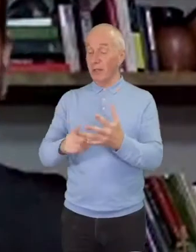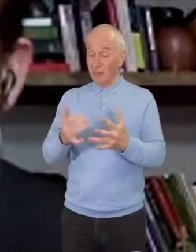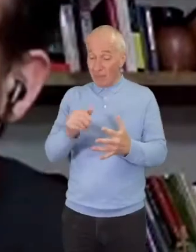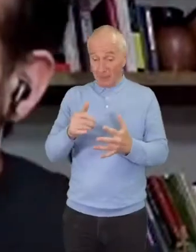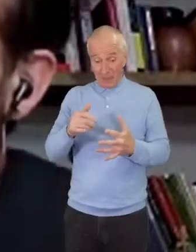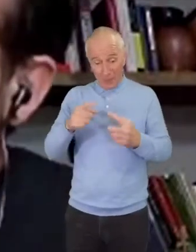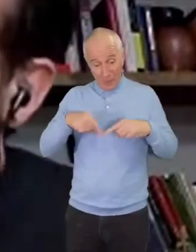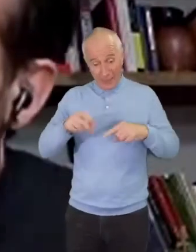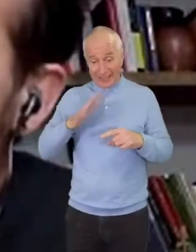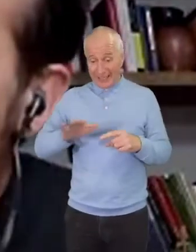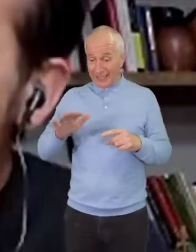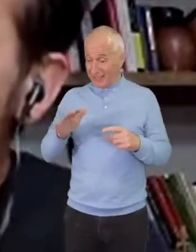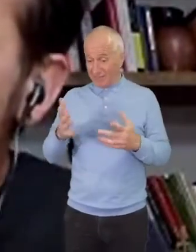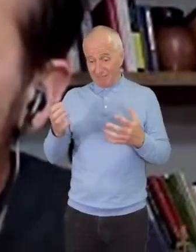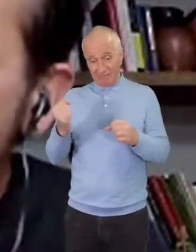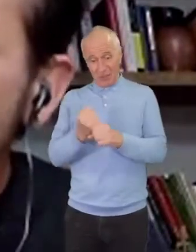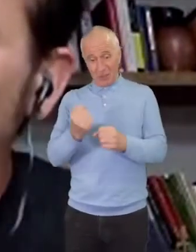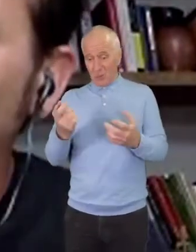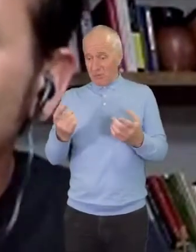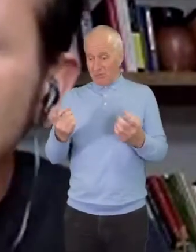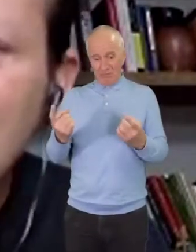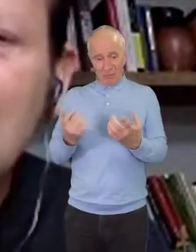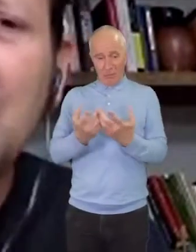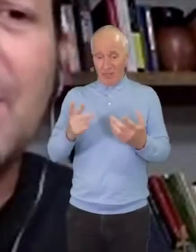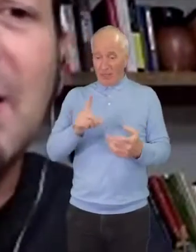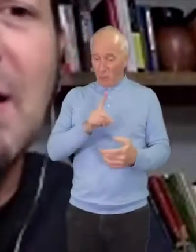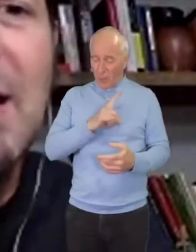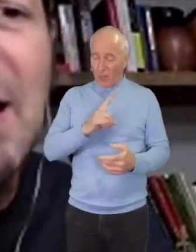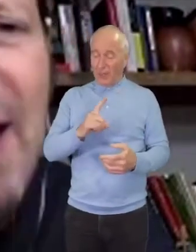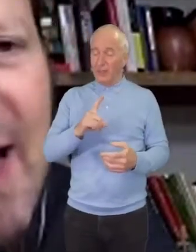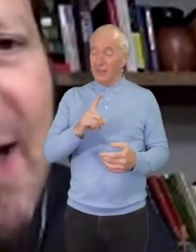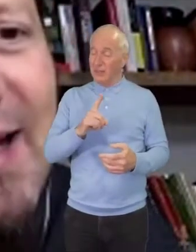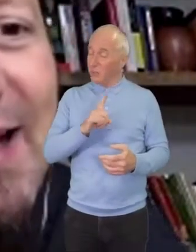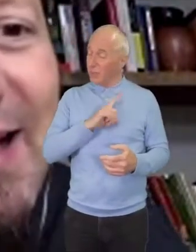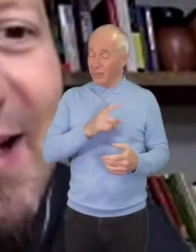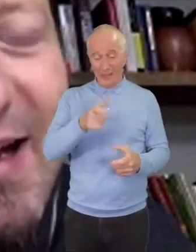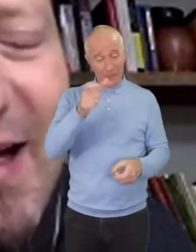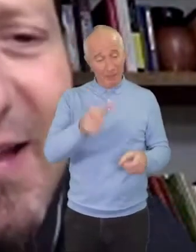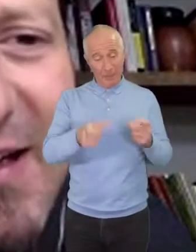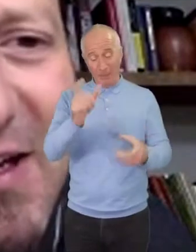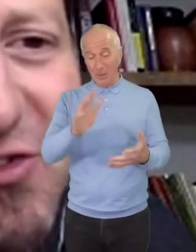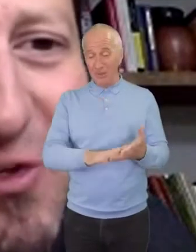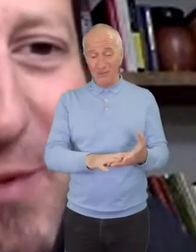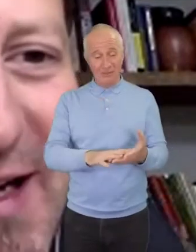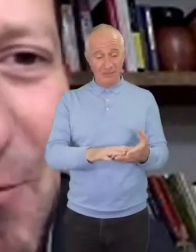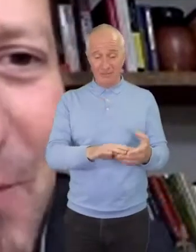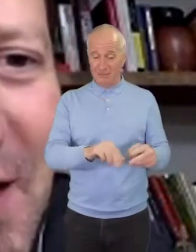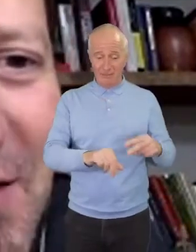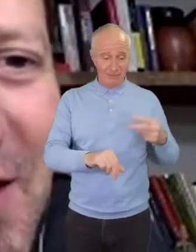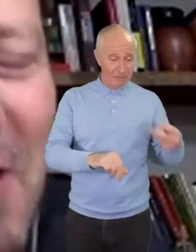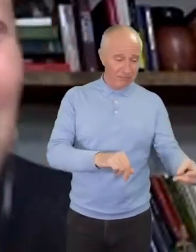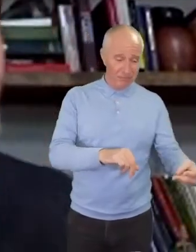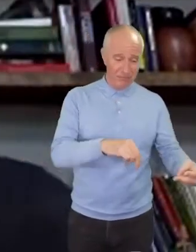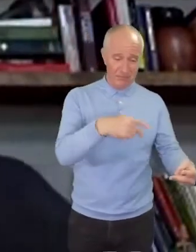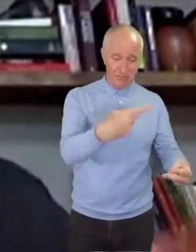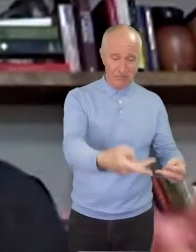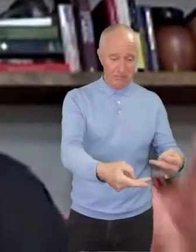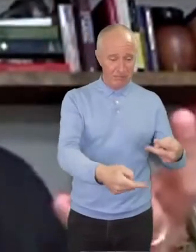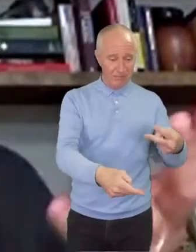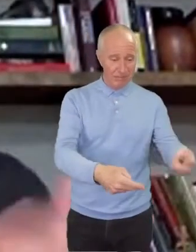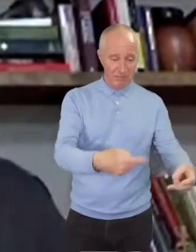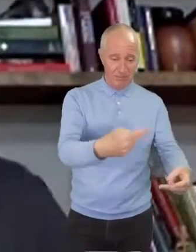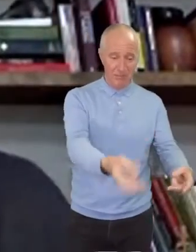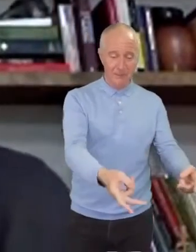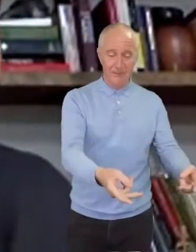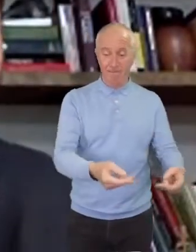something about why people keep landing in the ditch to begin with. So this